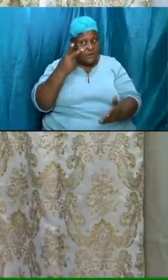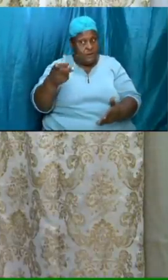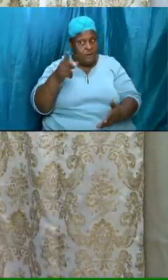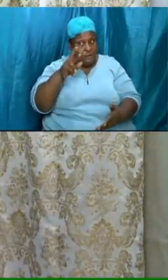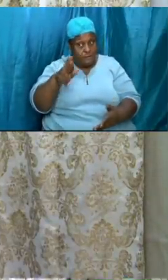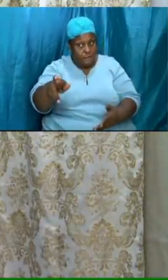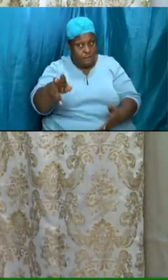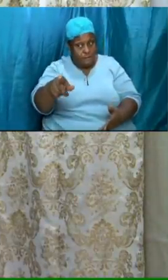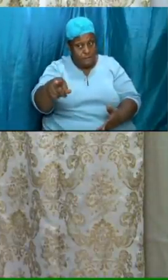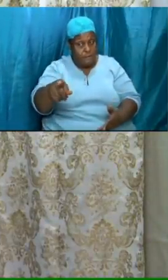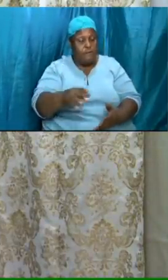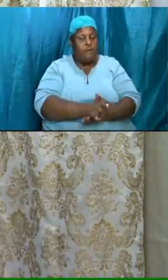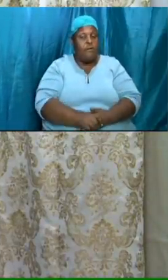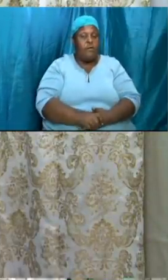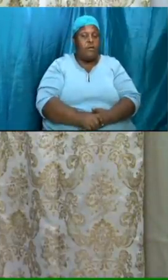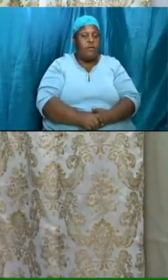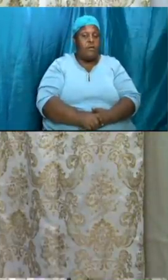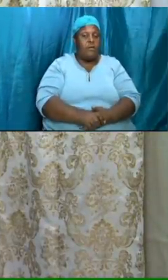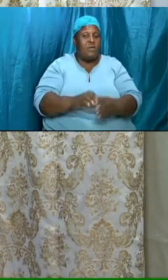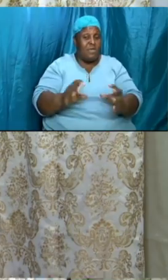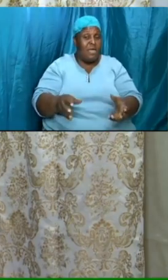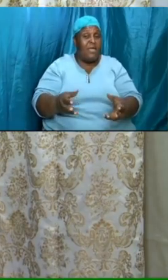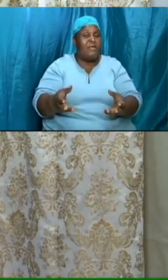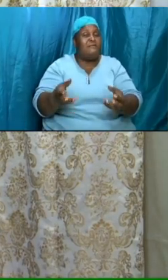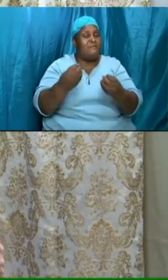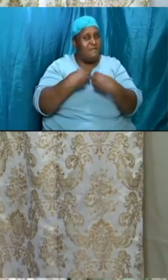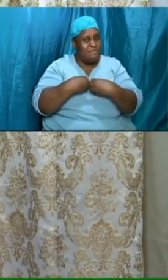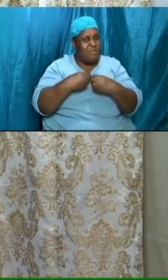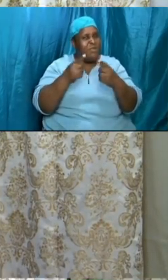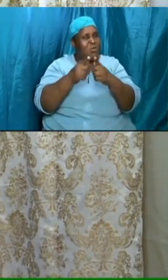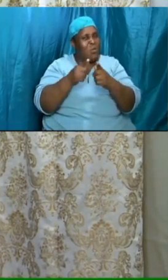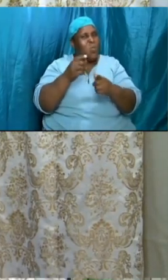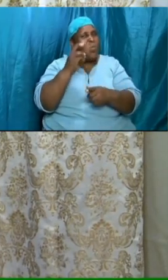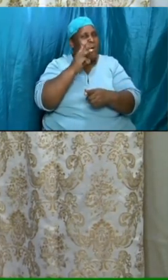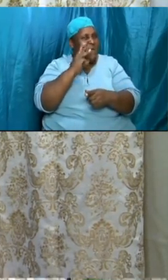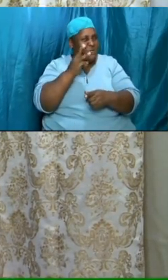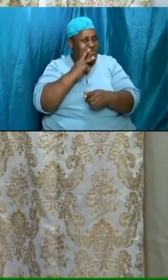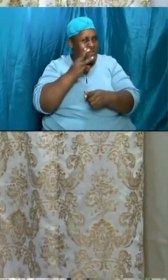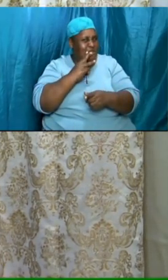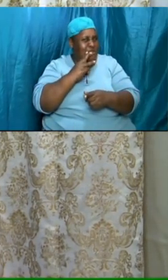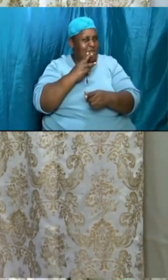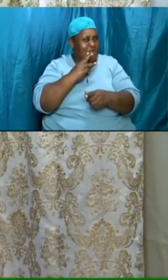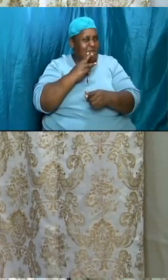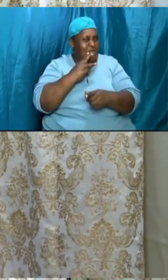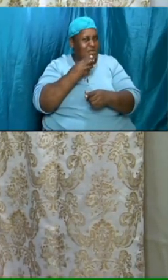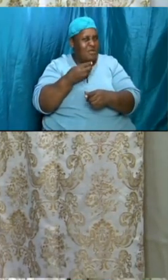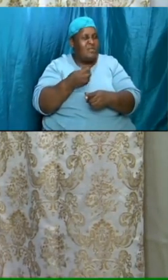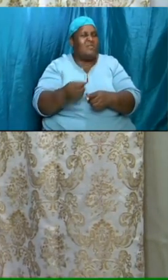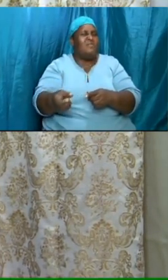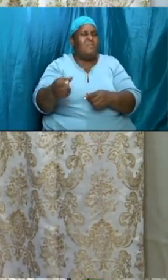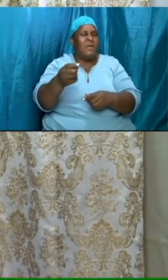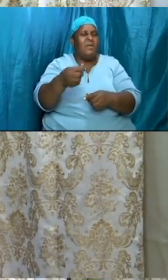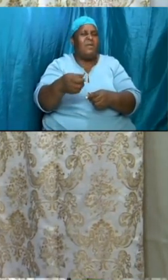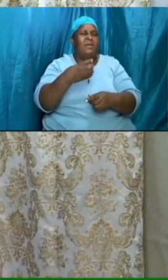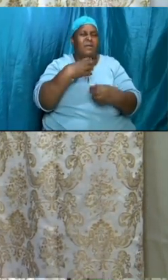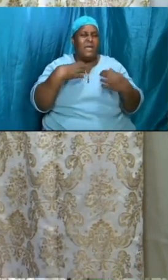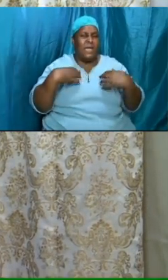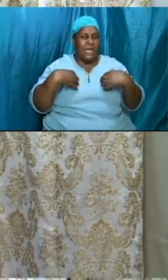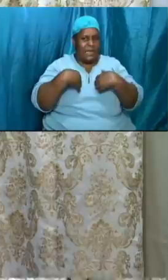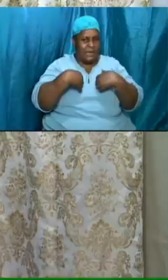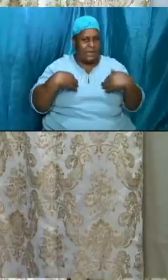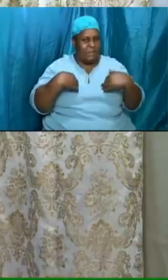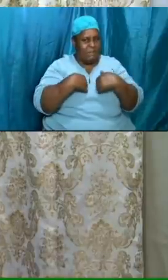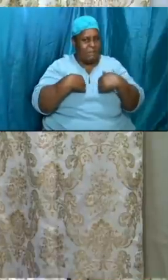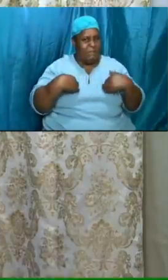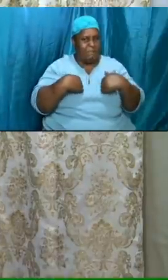and she followed everything that he did and he recognized that this was the woman that was to be the